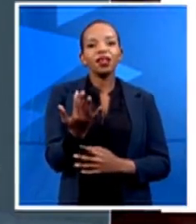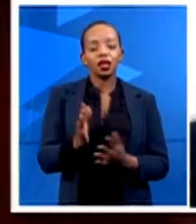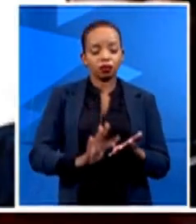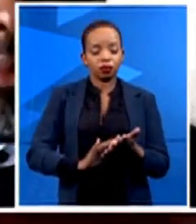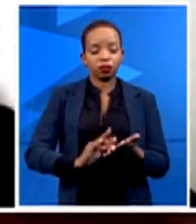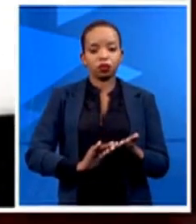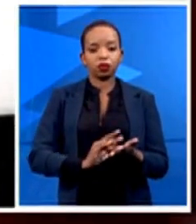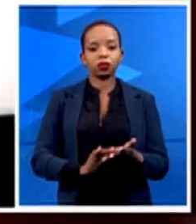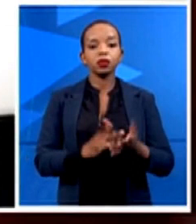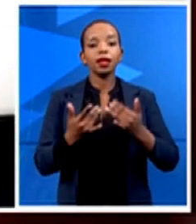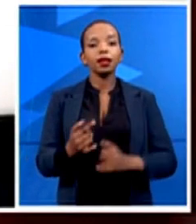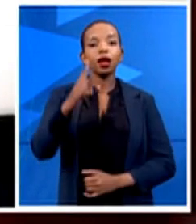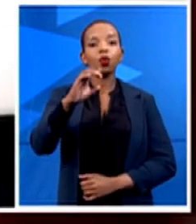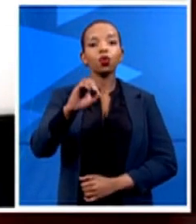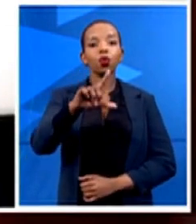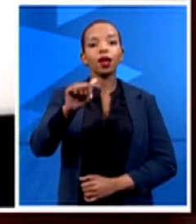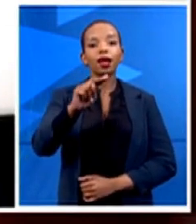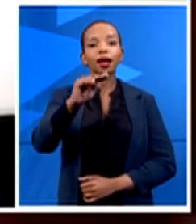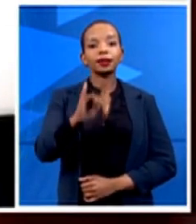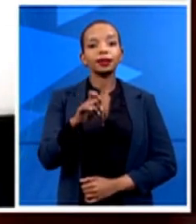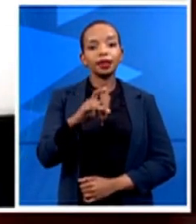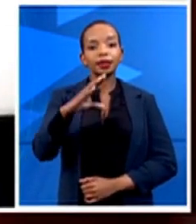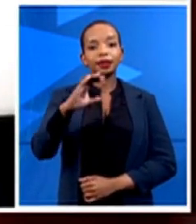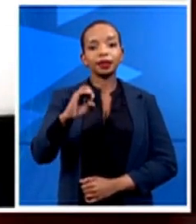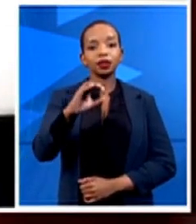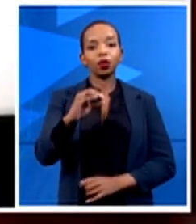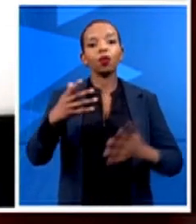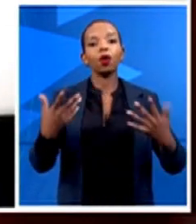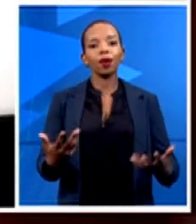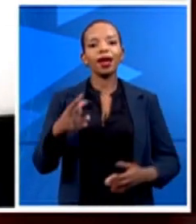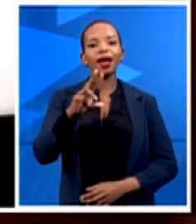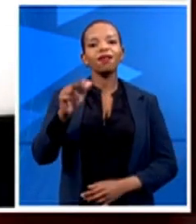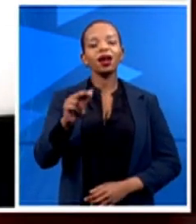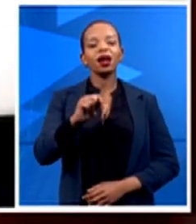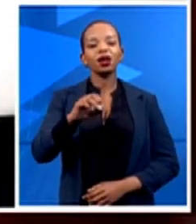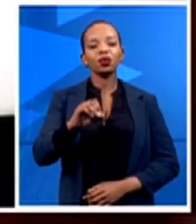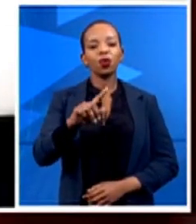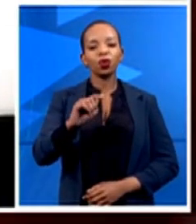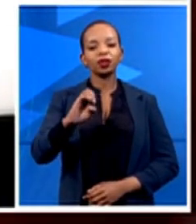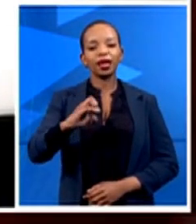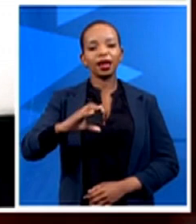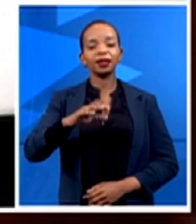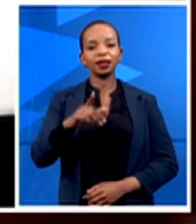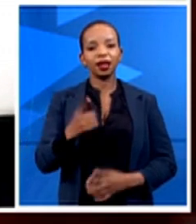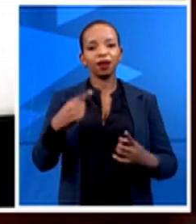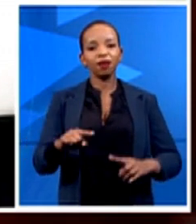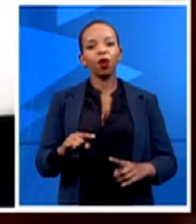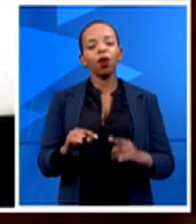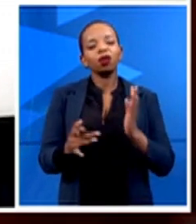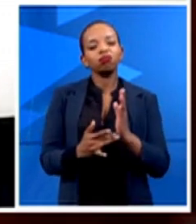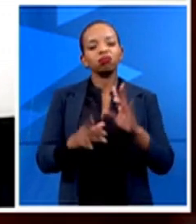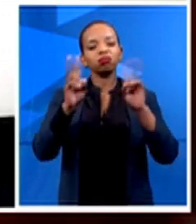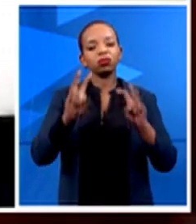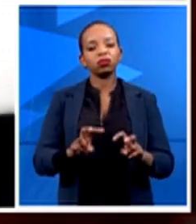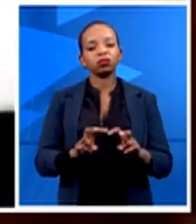of Advano Tech, an electronic security systems company, offering solutions to help curb the spread of COVID-19.